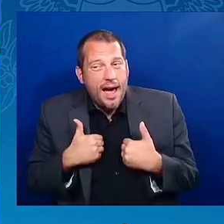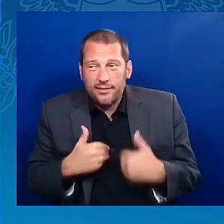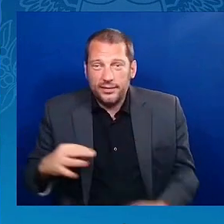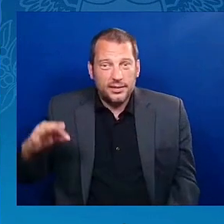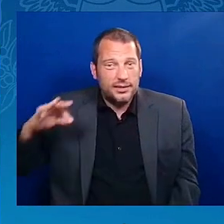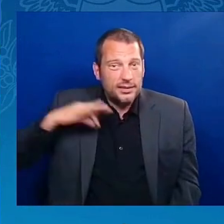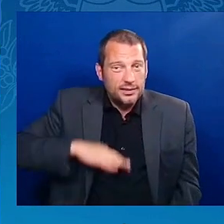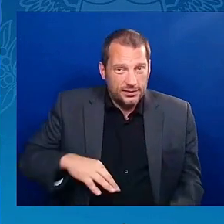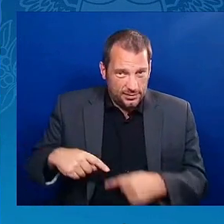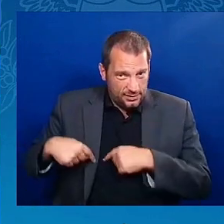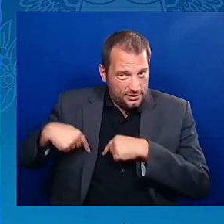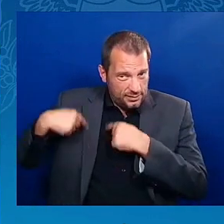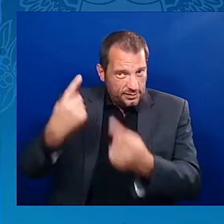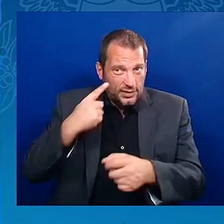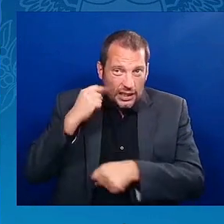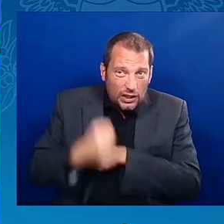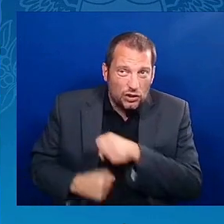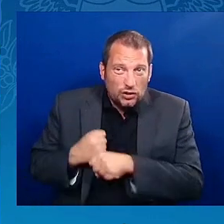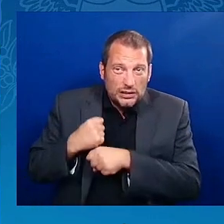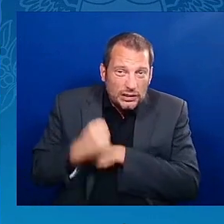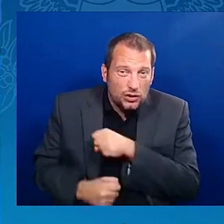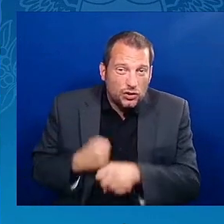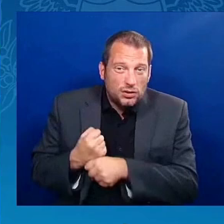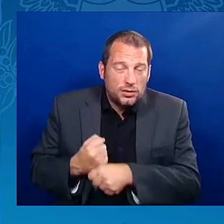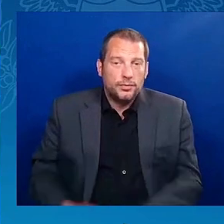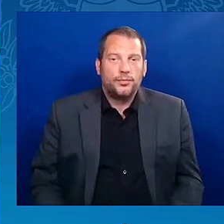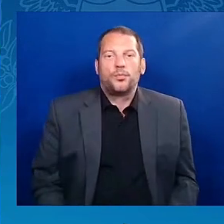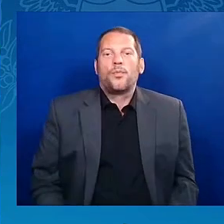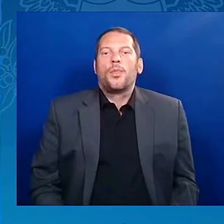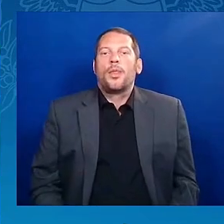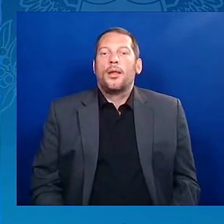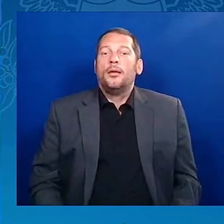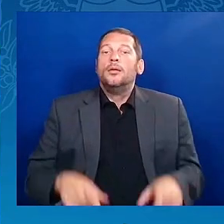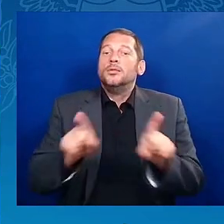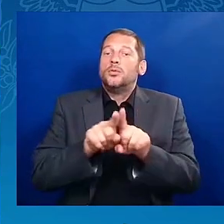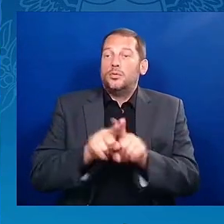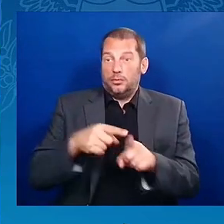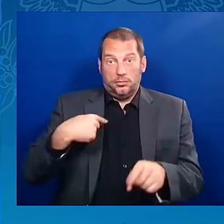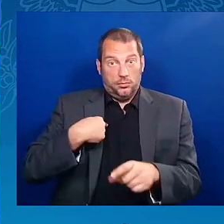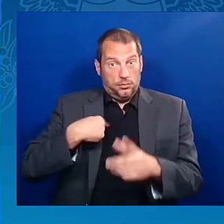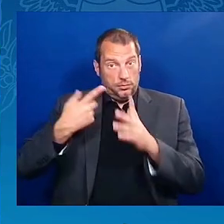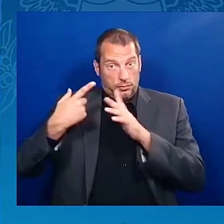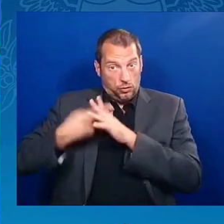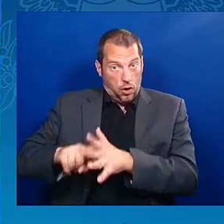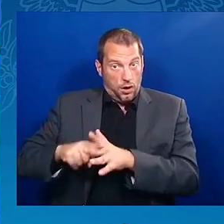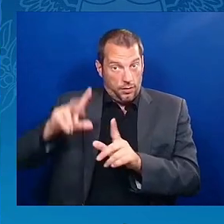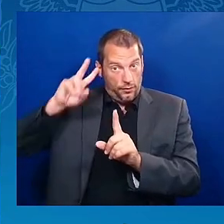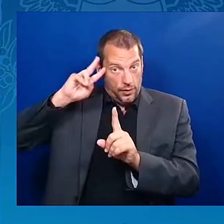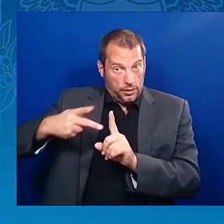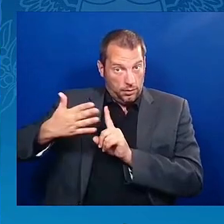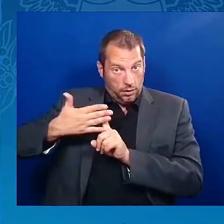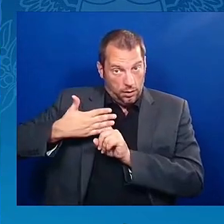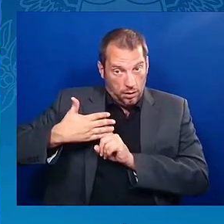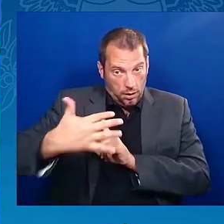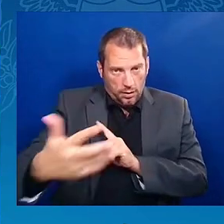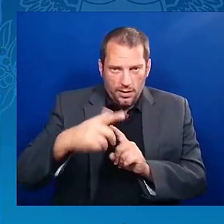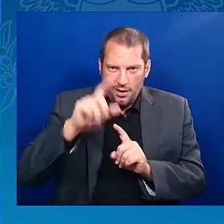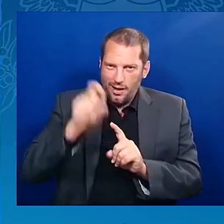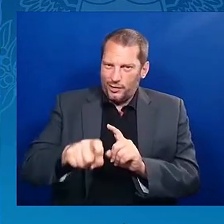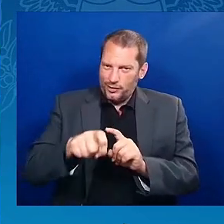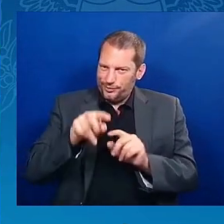We are putting billions of dollars on the streets of America to upgrade sidewalks, roads, bridges, freeways.